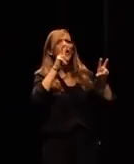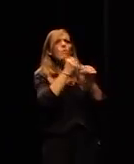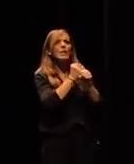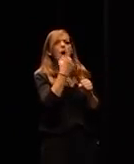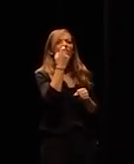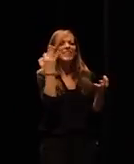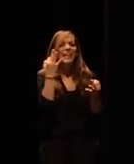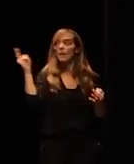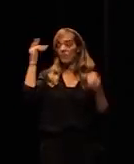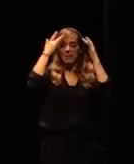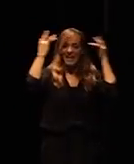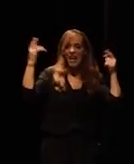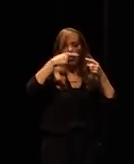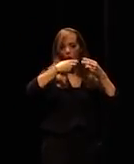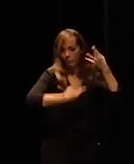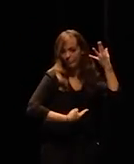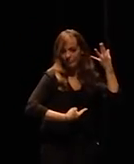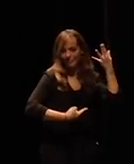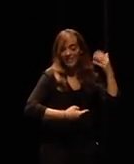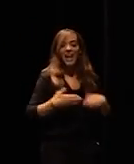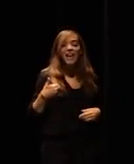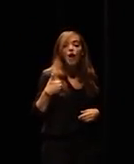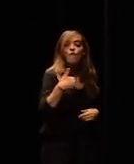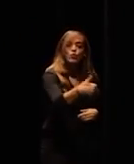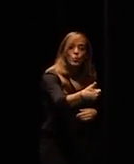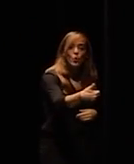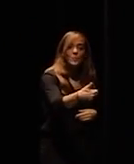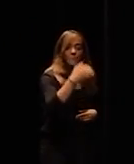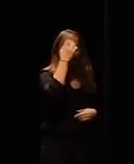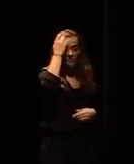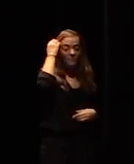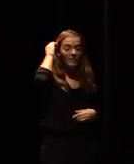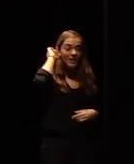in the future the less we work like a robot the better